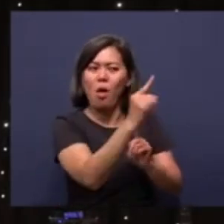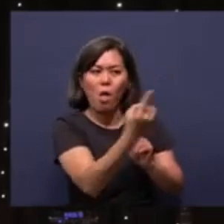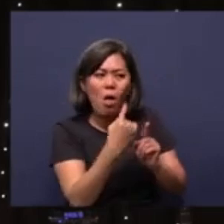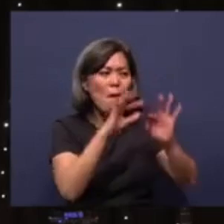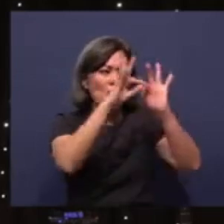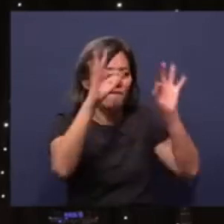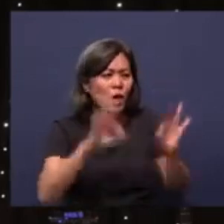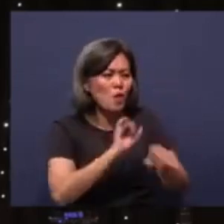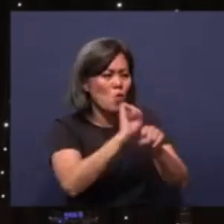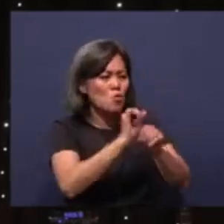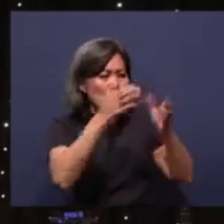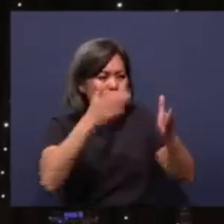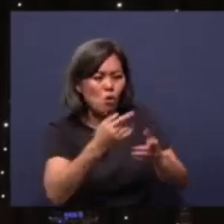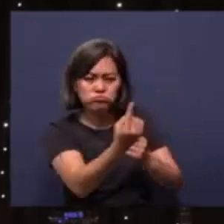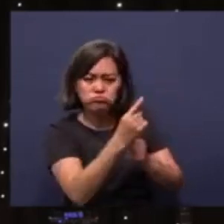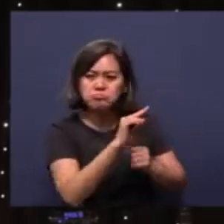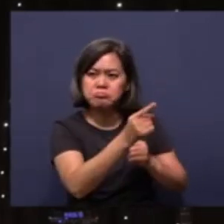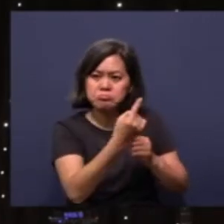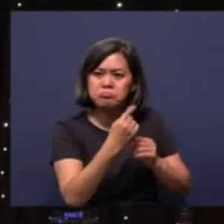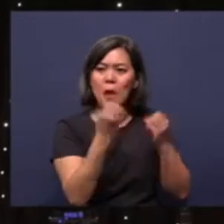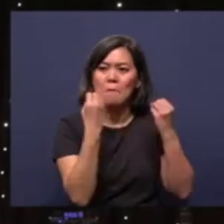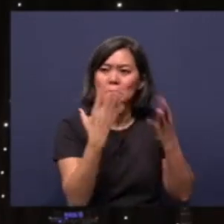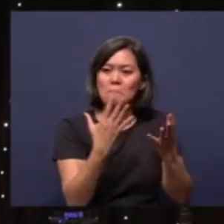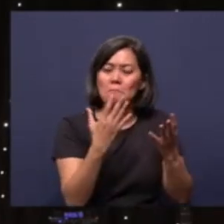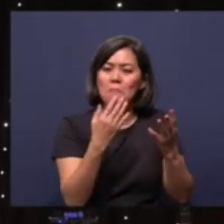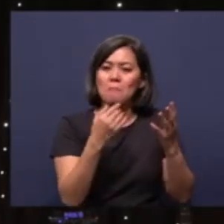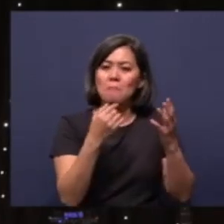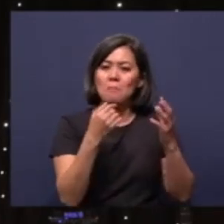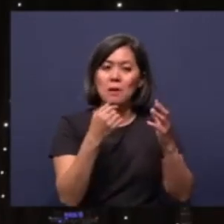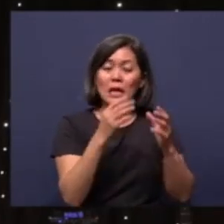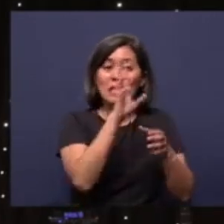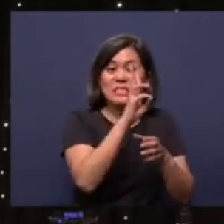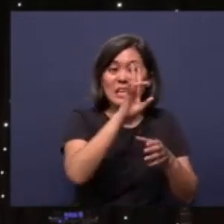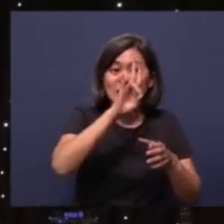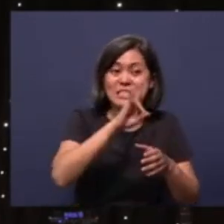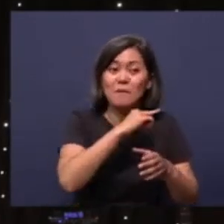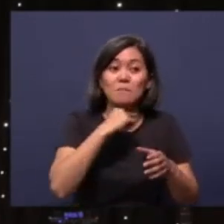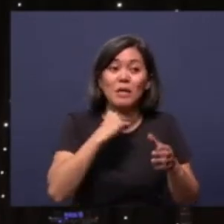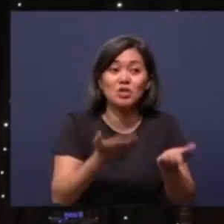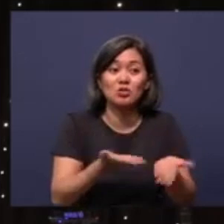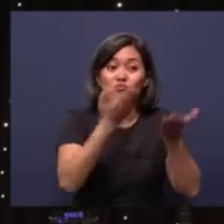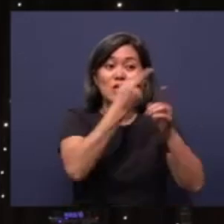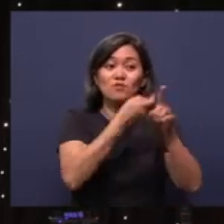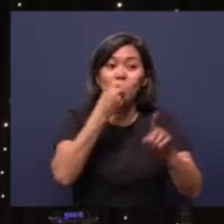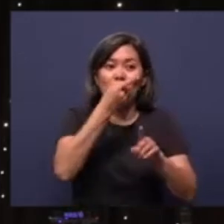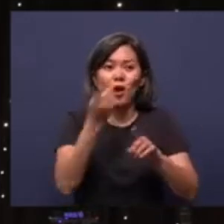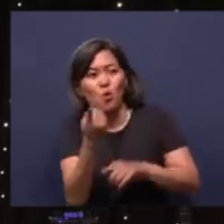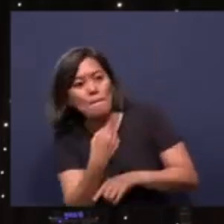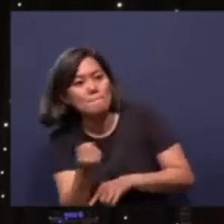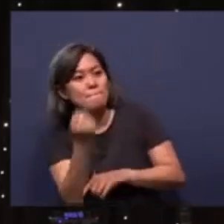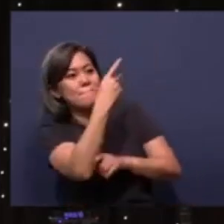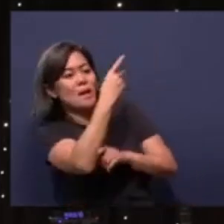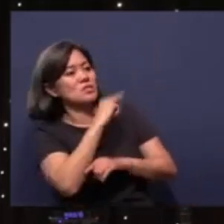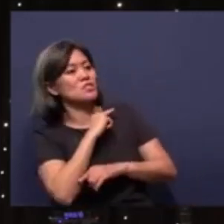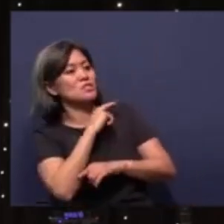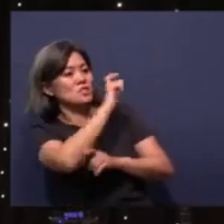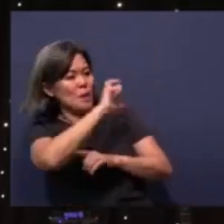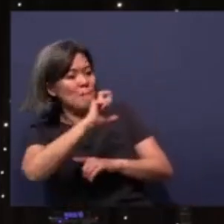workers. But really, God raised six, seven pastors from that church back in Nepal at the moment.